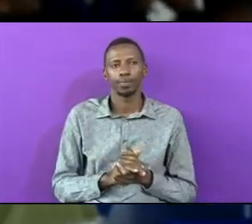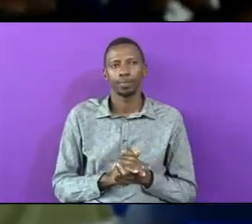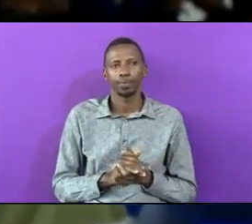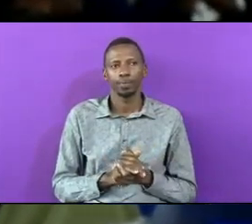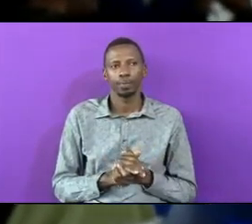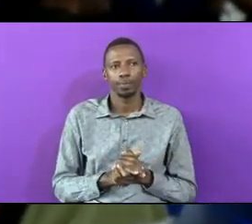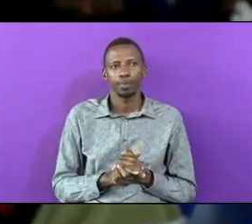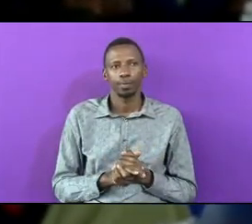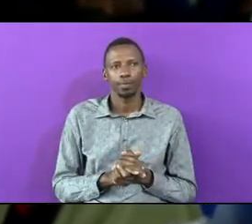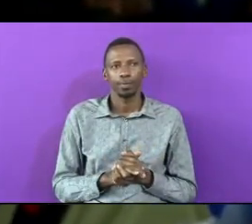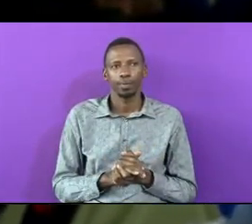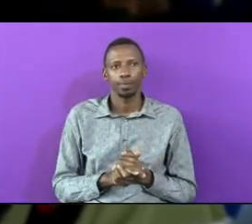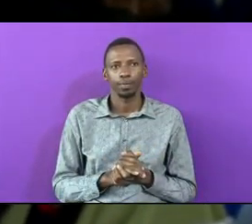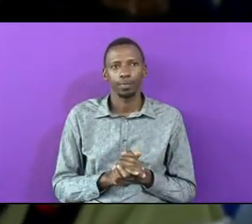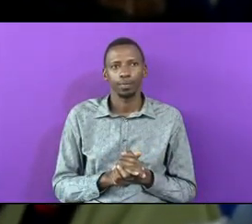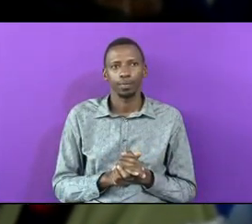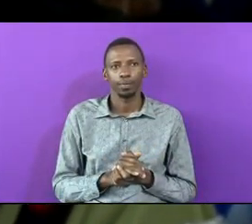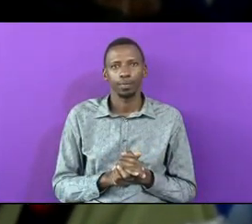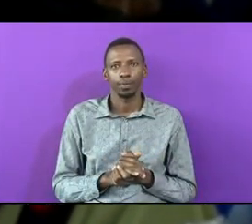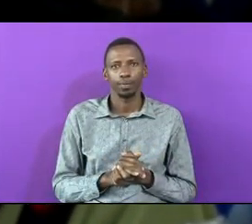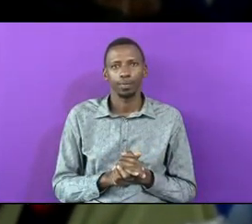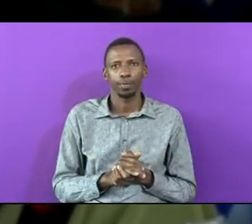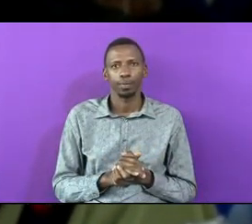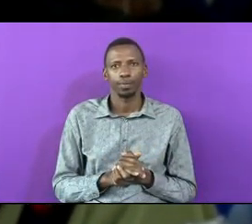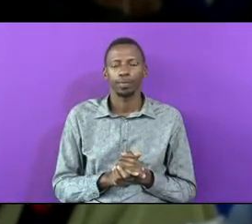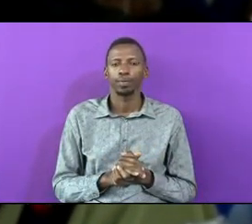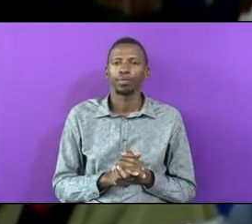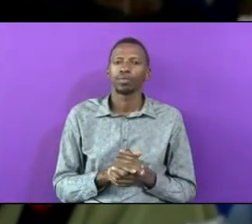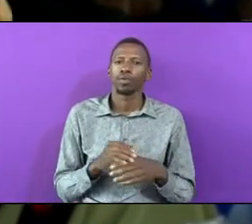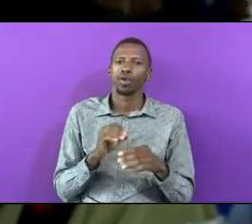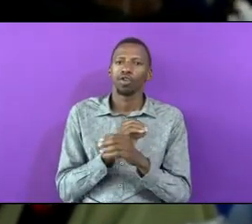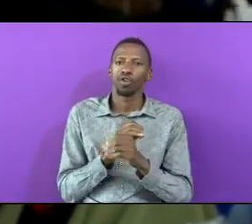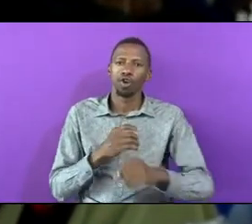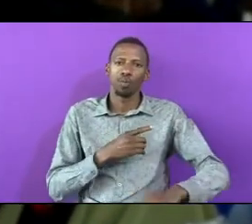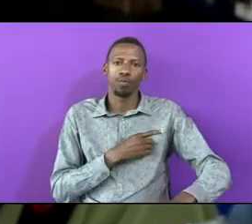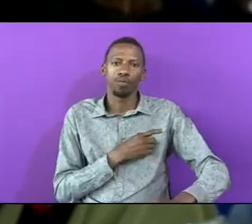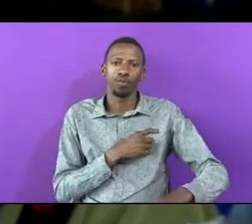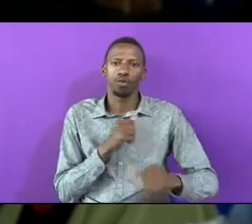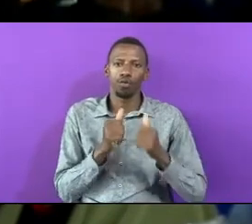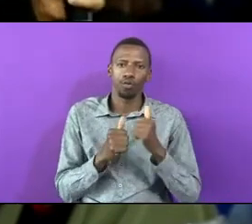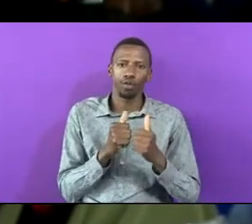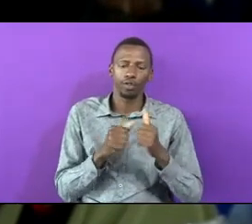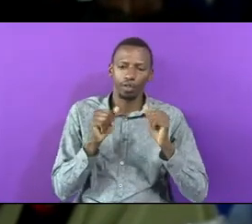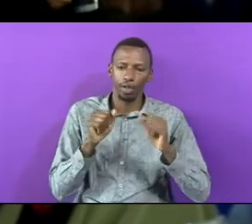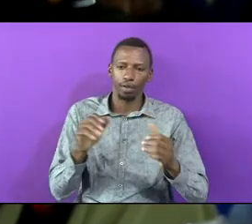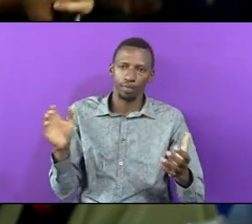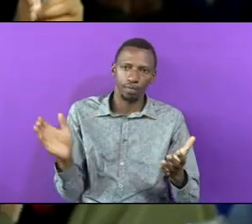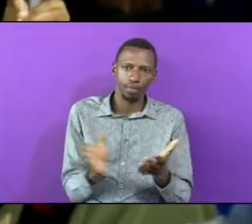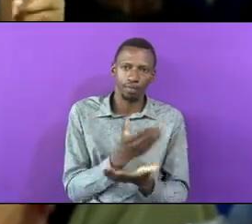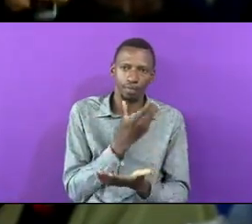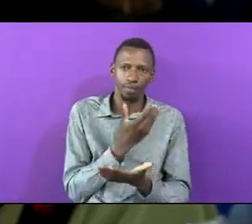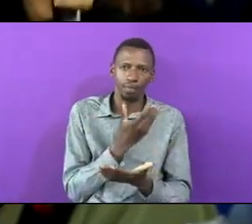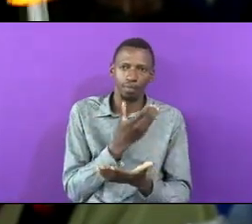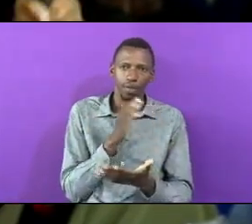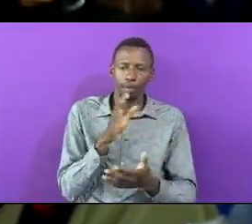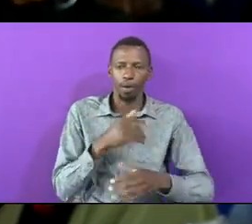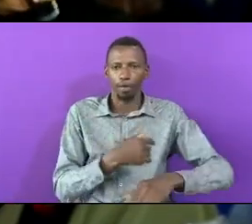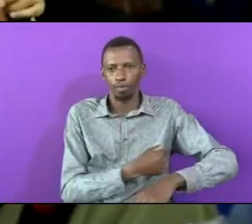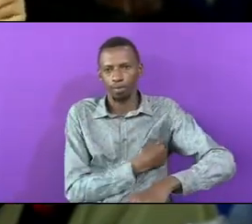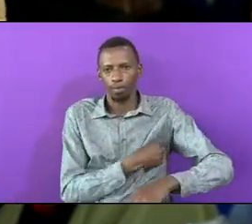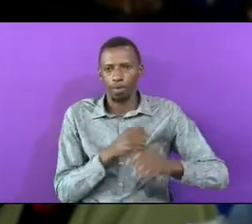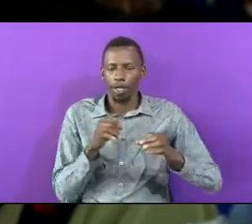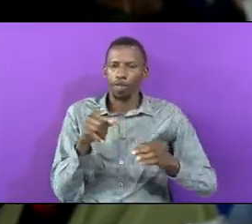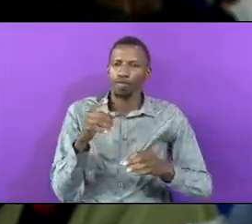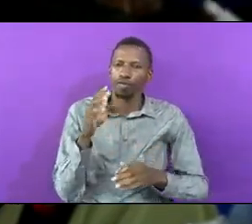The Smell There Is No Powerful Perfume That Can Remove The Smell Of Your Ampeth If You Smell You